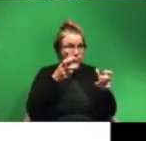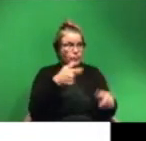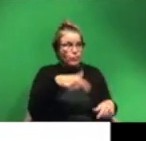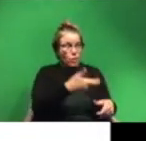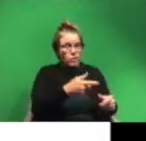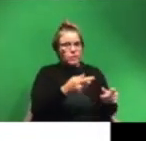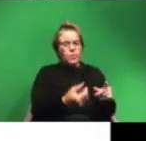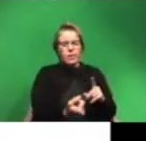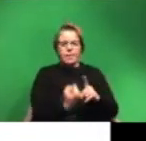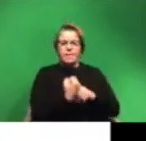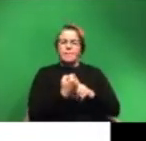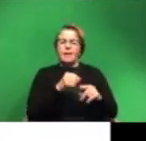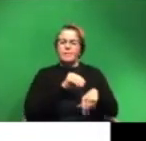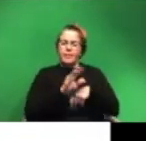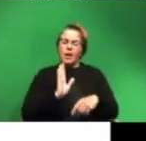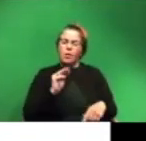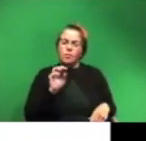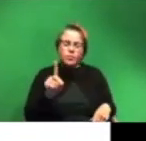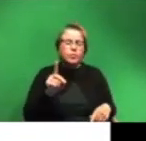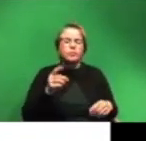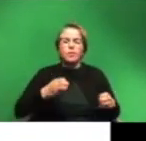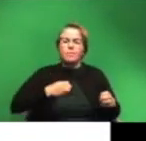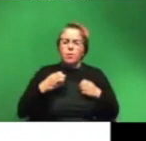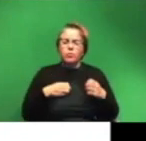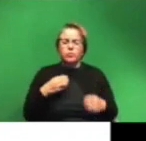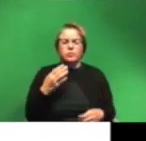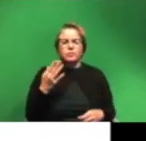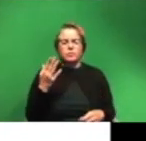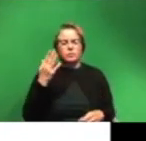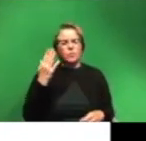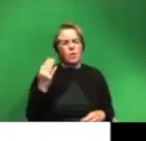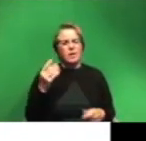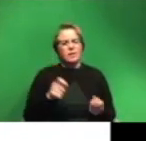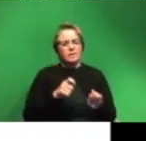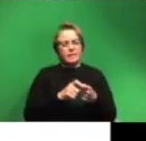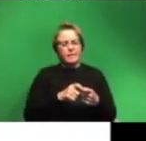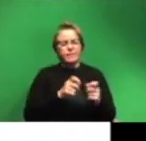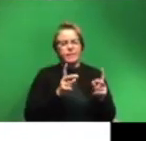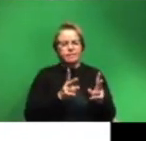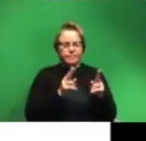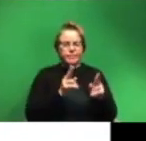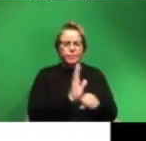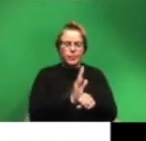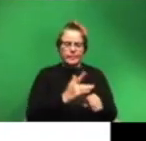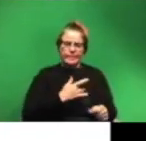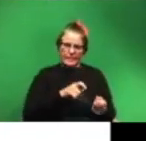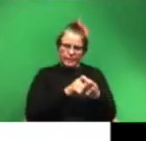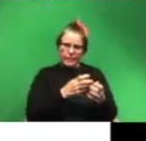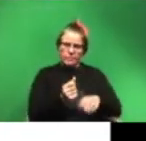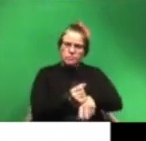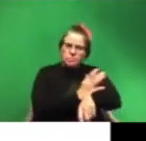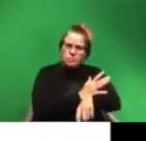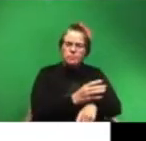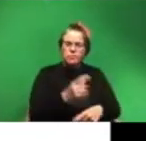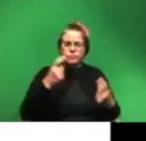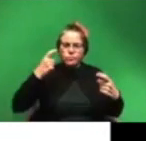affect our moods our emotions why is it that certain scenes make us feel certain things why do we get chills why do we cry